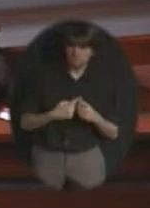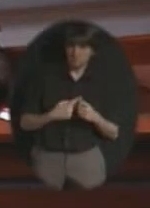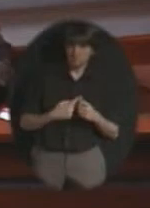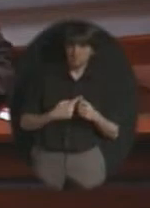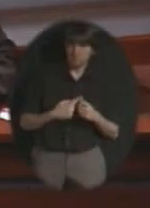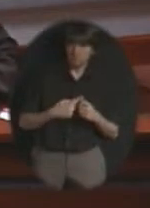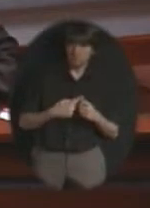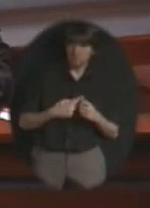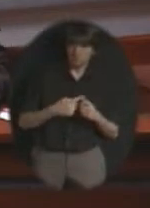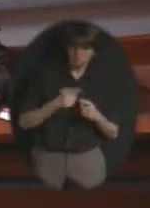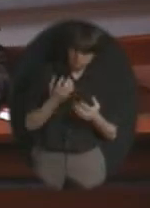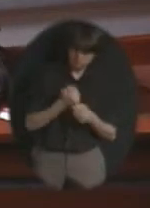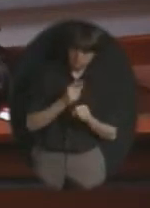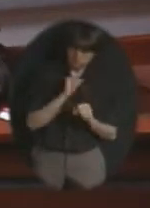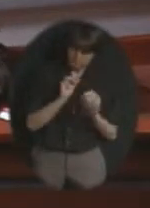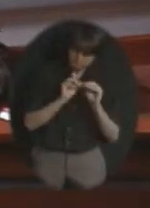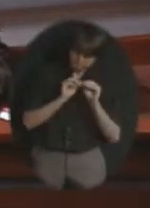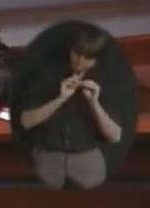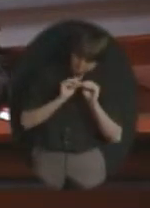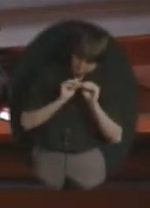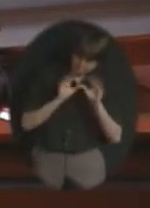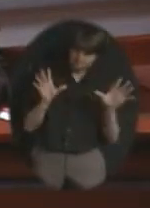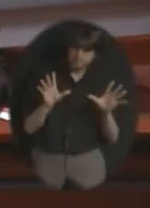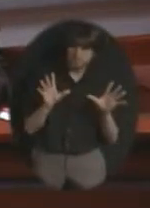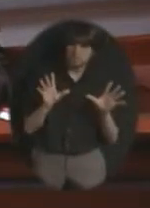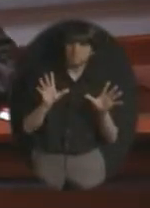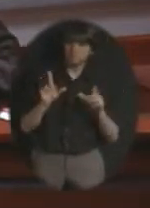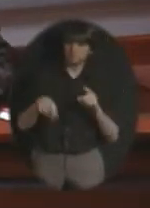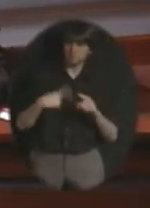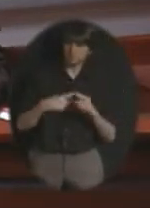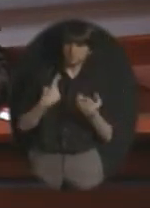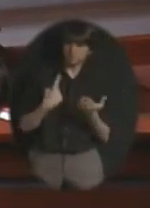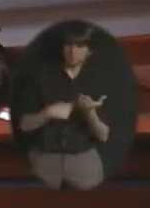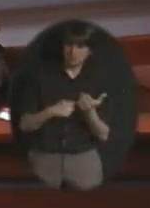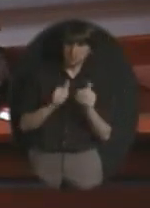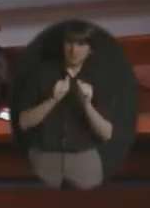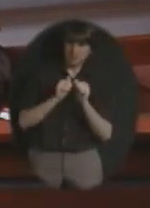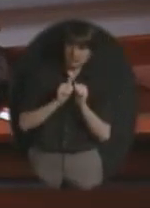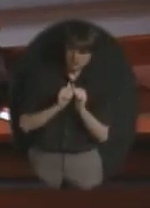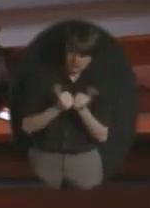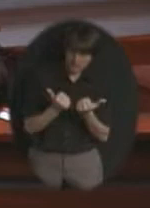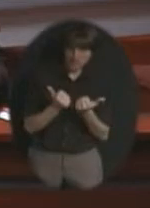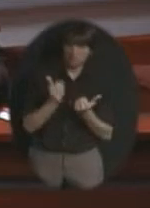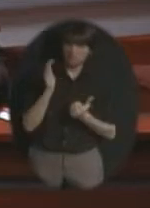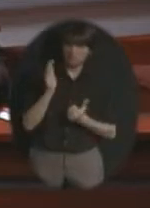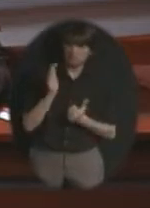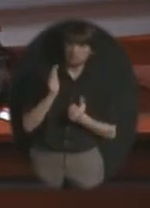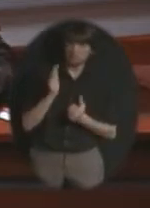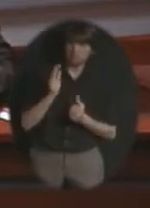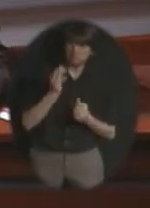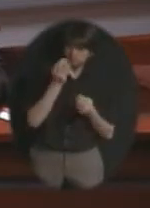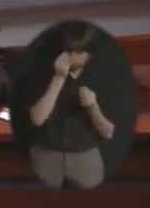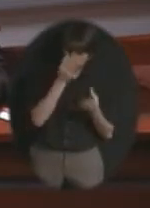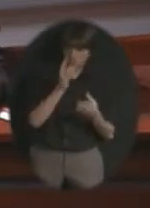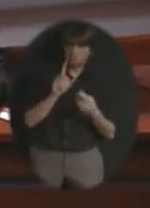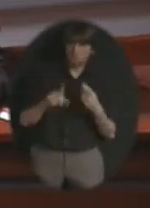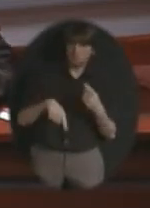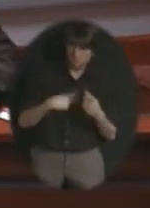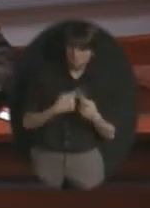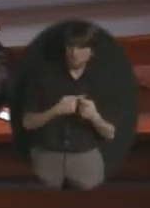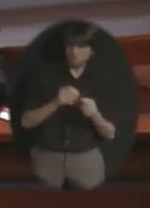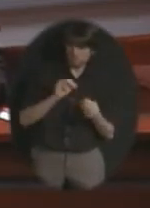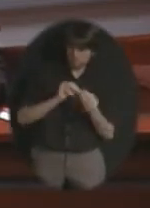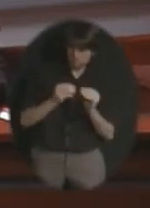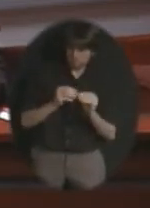transparent I want to make this again publicly tonight when we talk about how it's being presented out there with the information when we share the figure